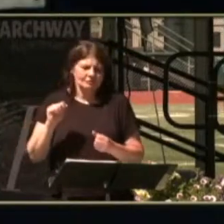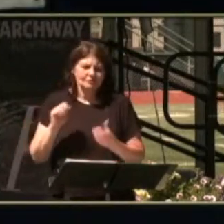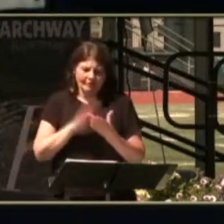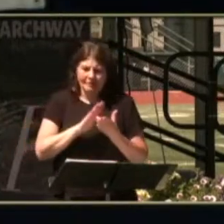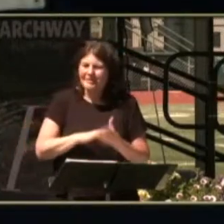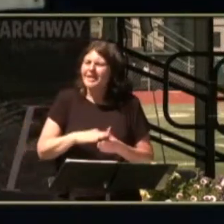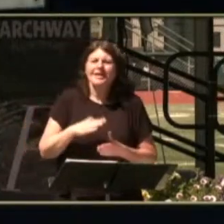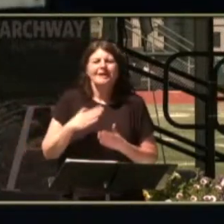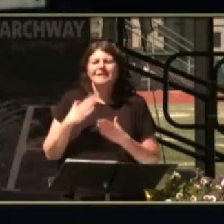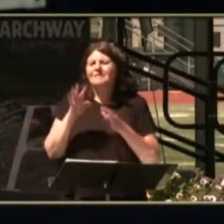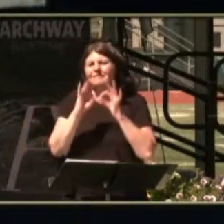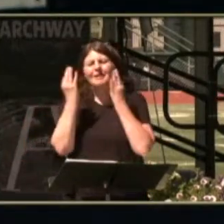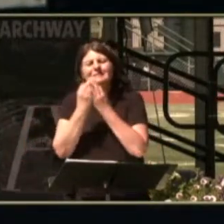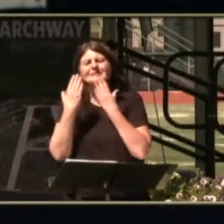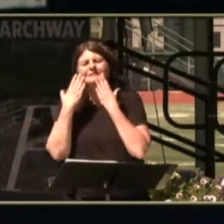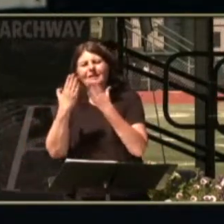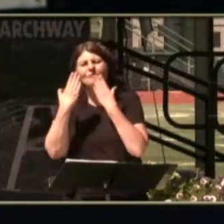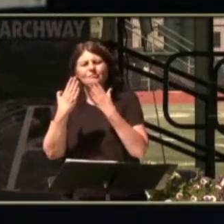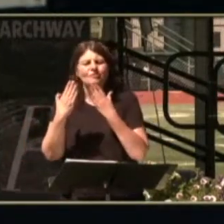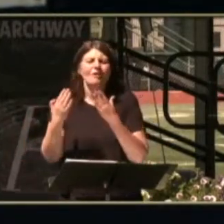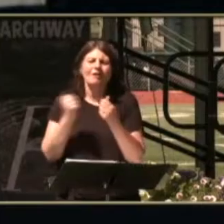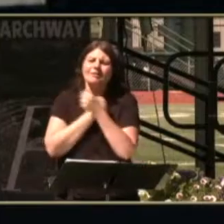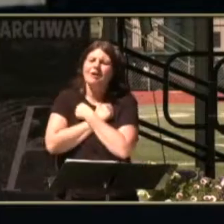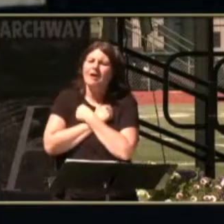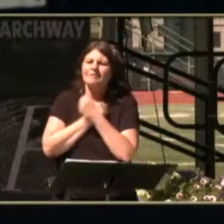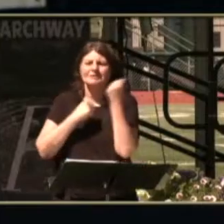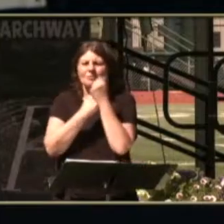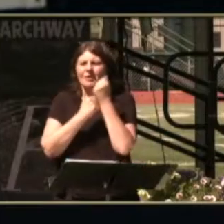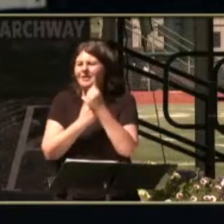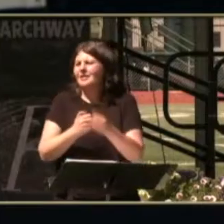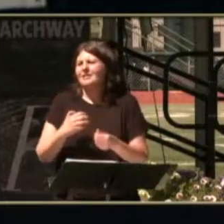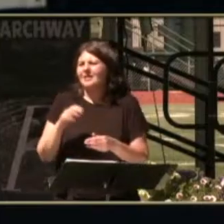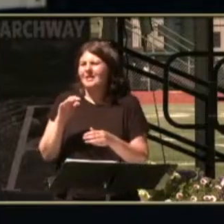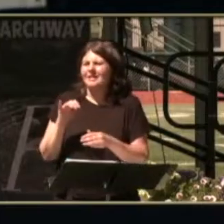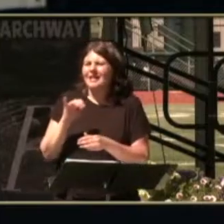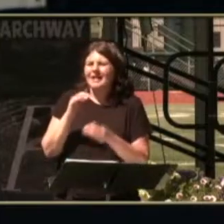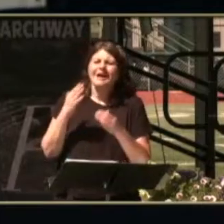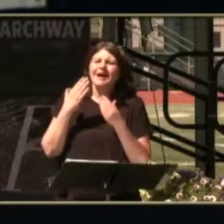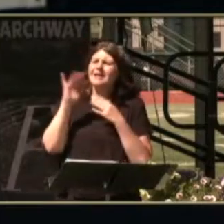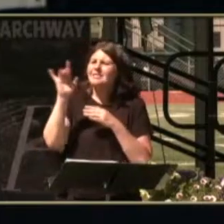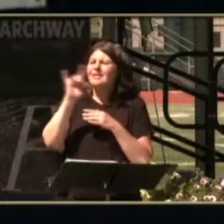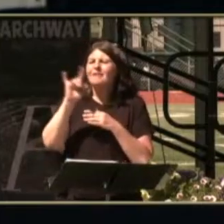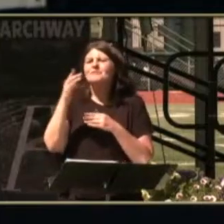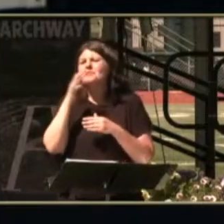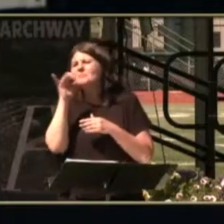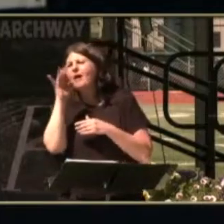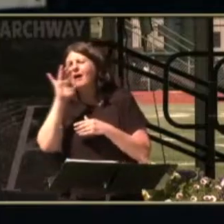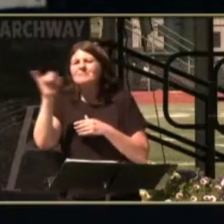love and support Even to my mother Eklos Hello Eklos Hello Mother